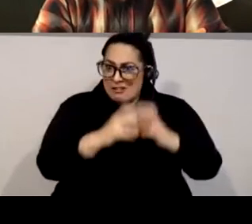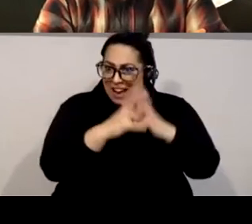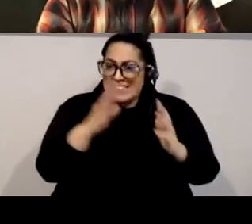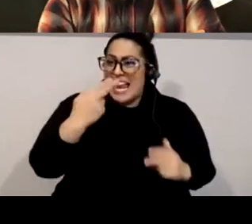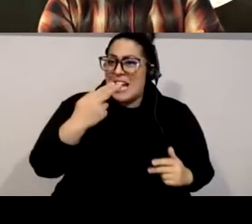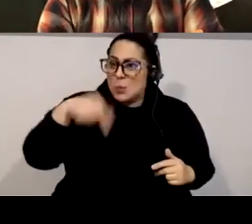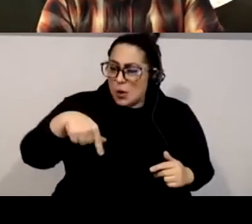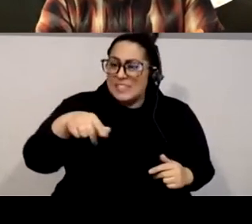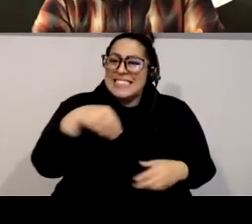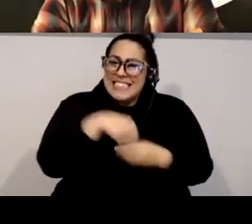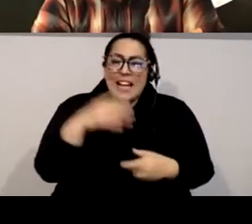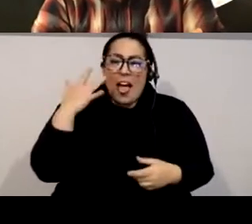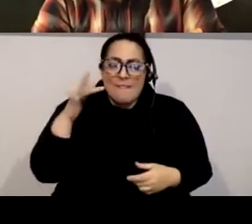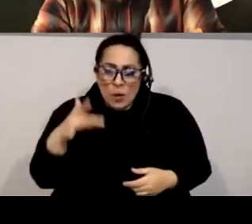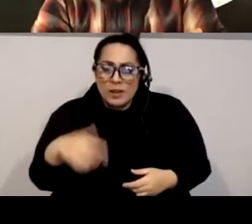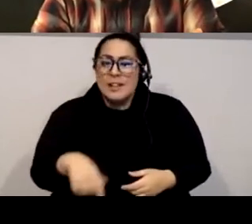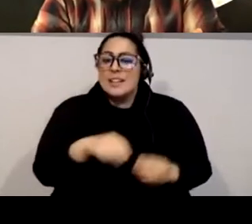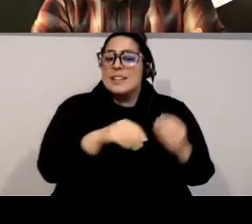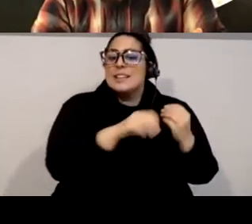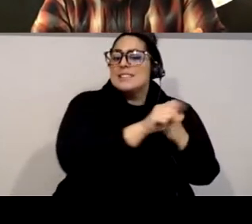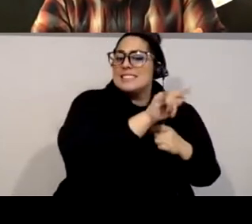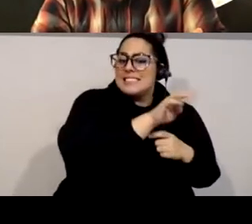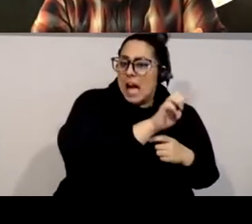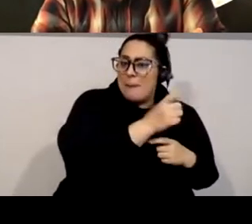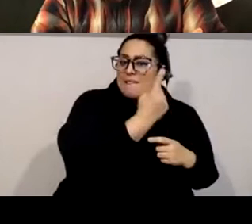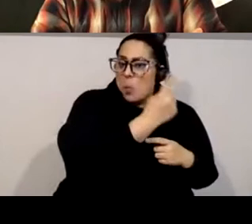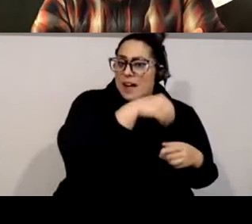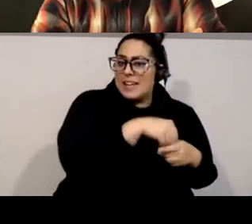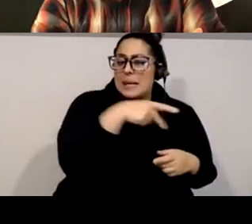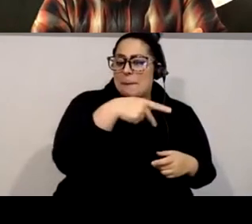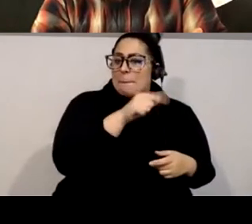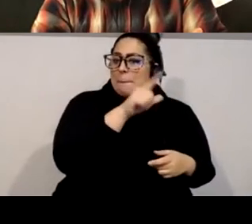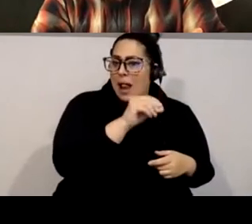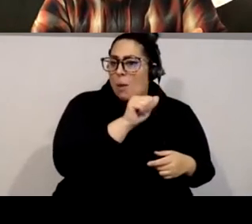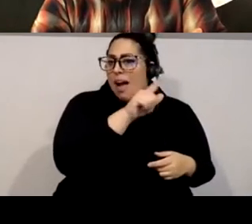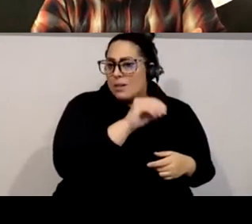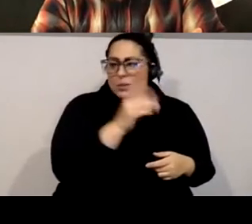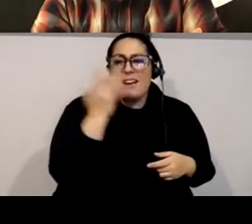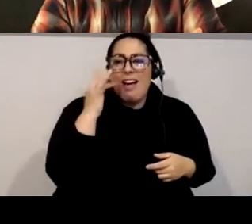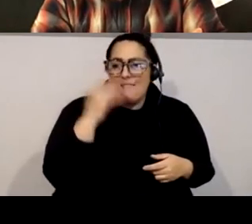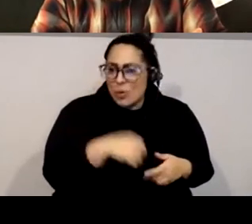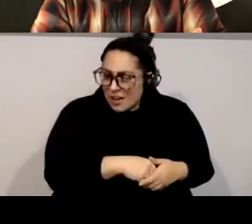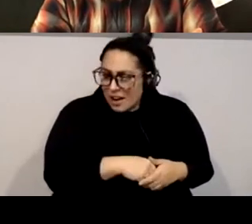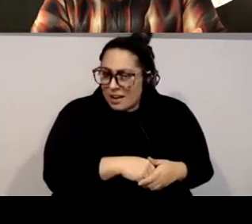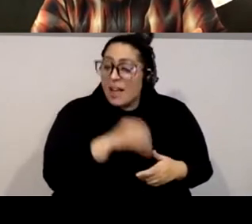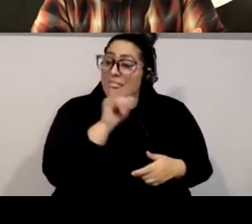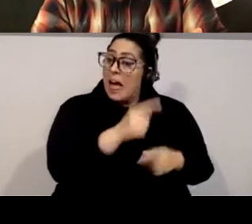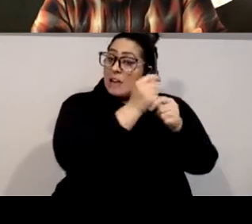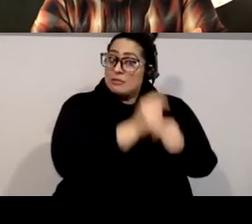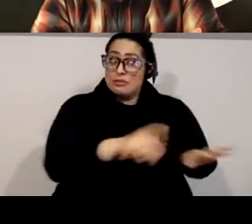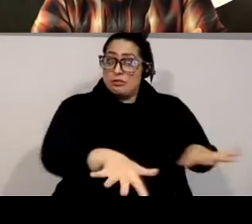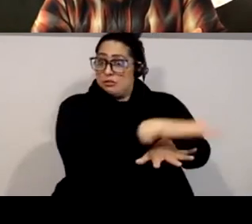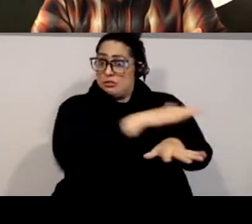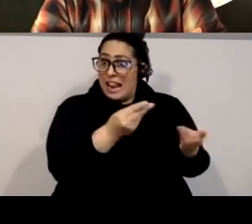California, while Skype has erected one key arm of its operations in Palo Alto, California. This is traditional territory of the Mukwekma